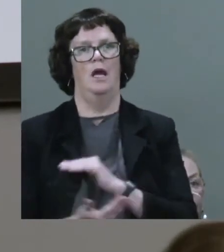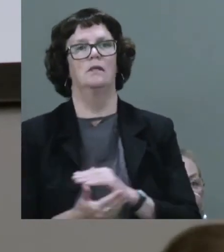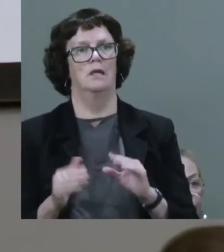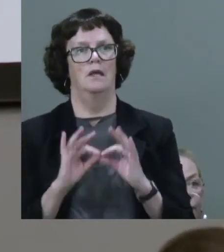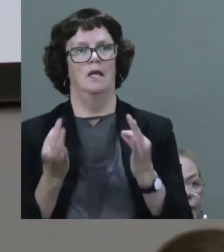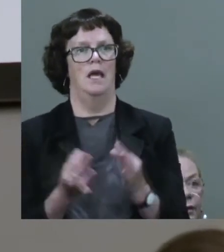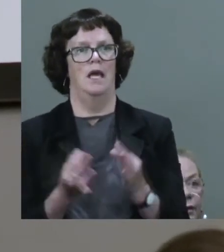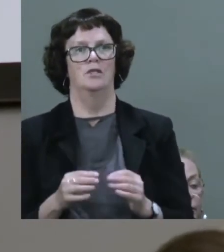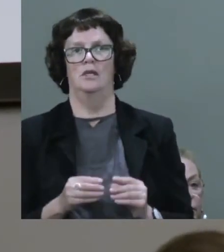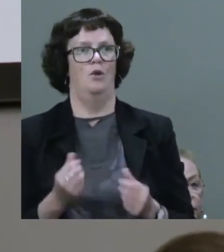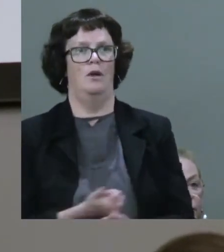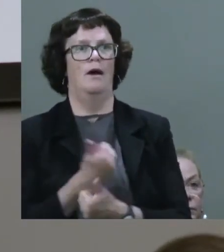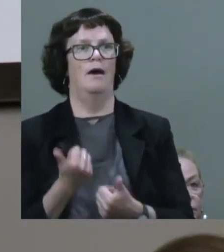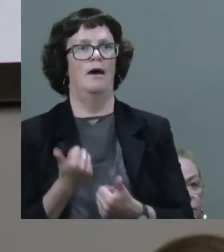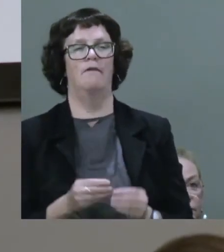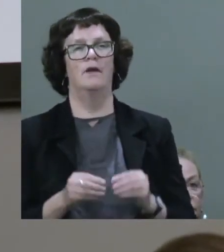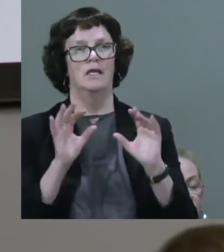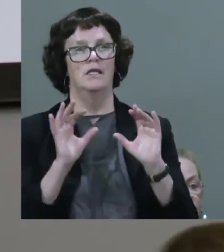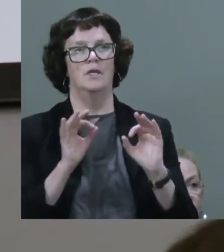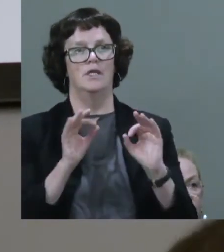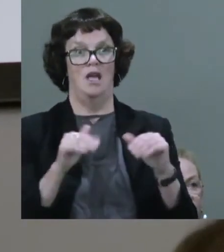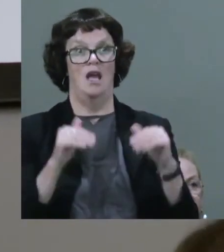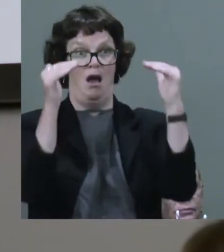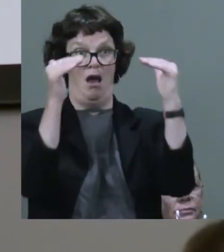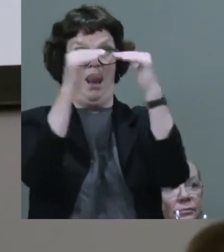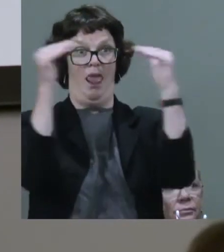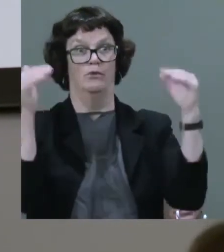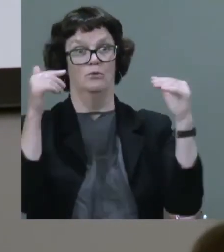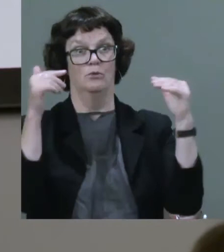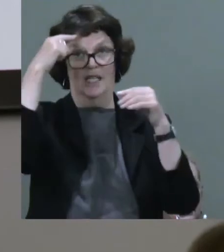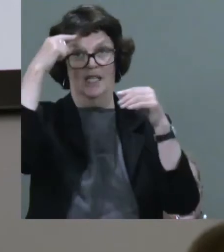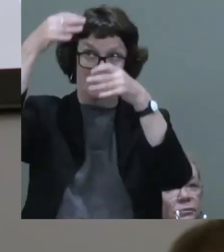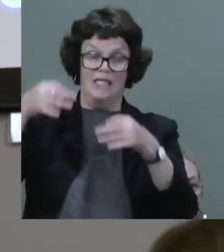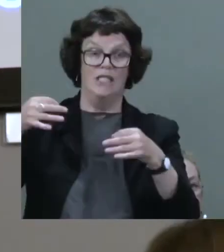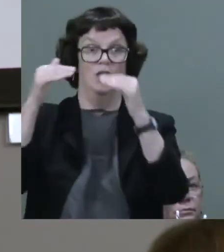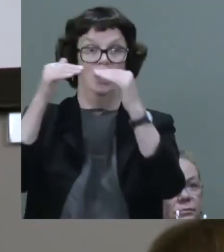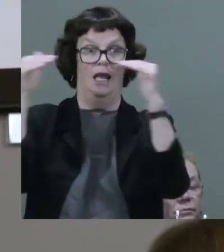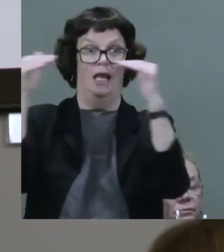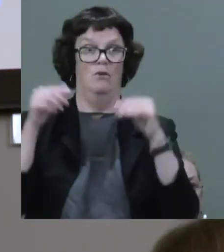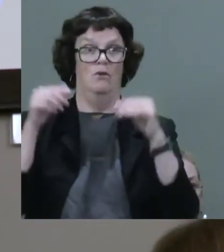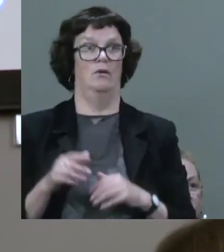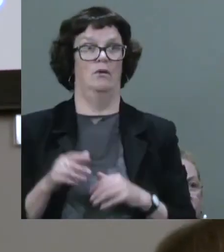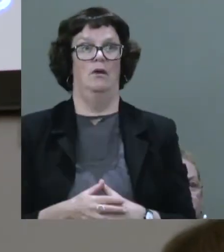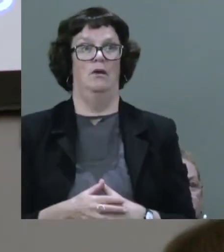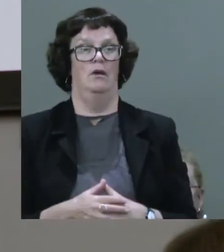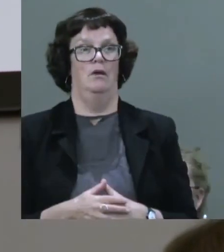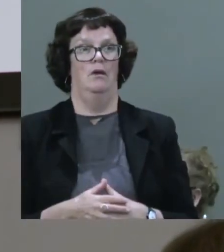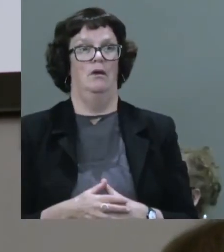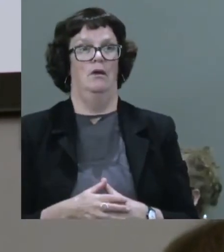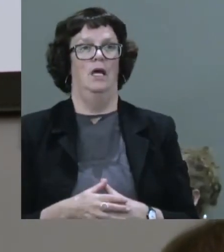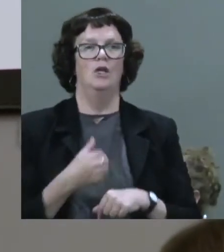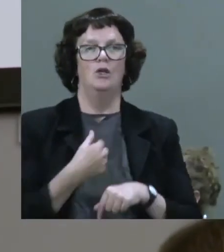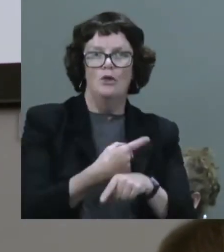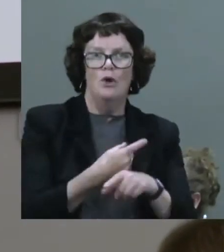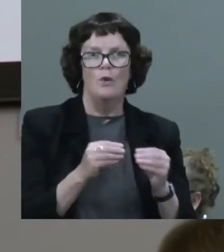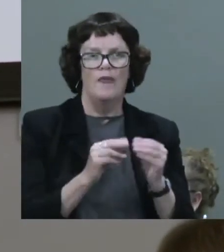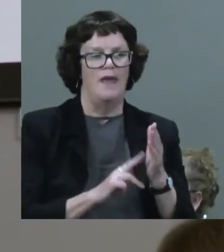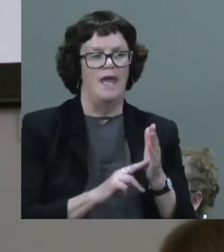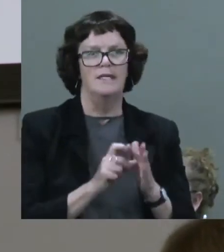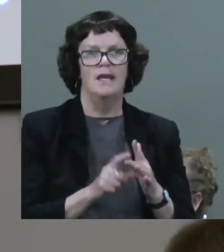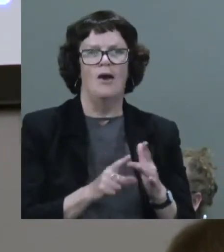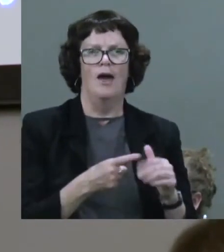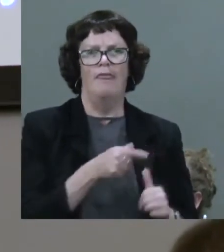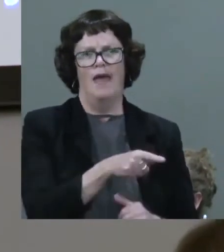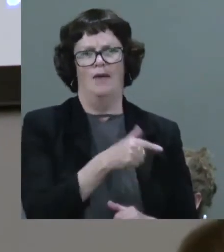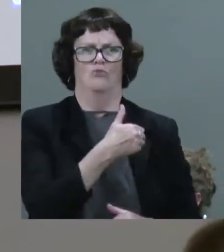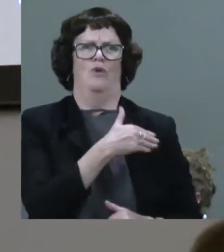particularly at high decision-making levels. Because you speak to the agency and they'll very proudly tell you,